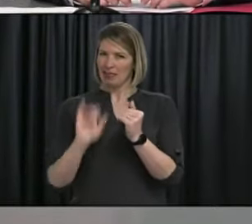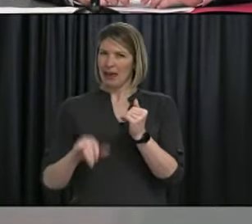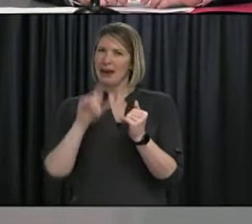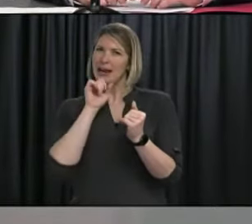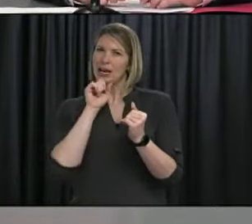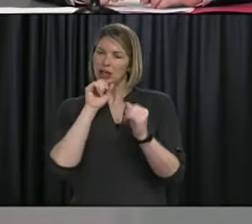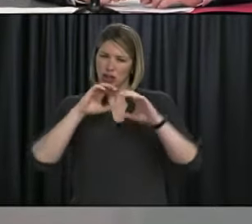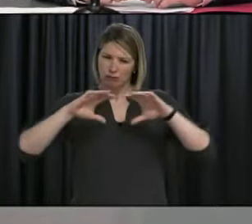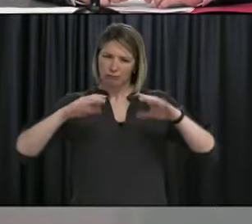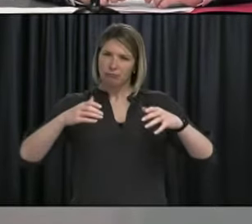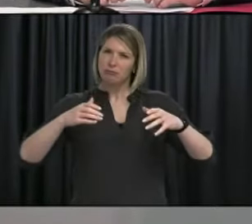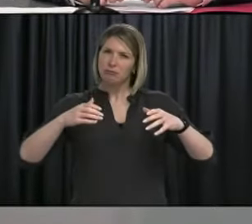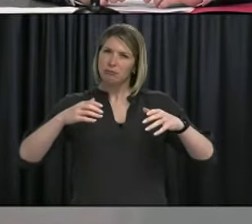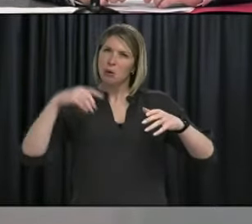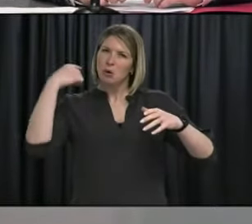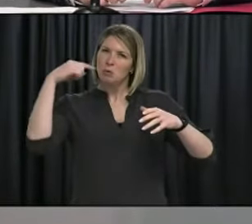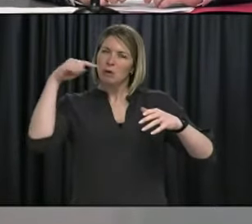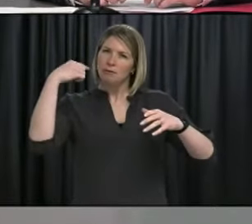why they cut off would be 64.